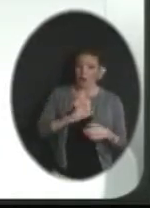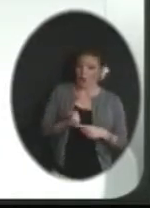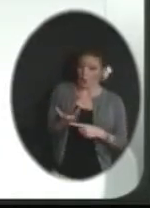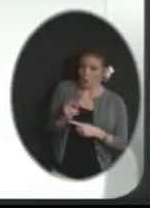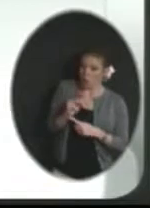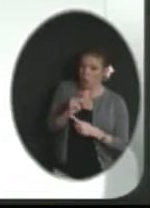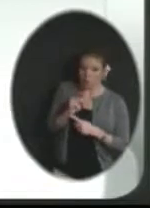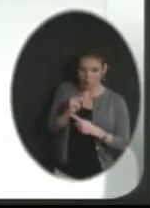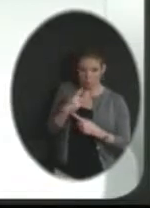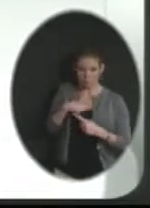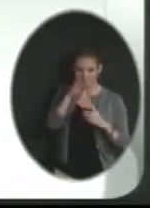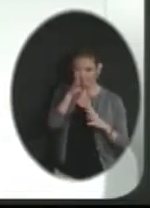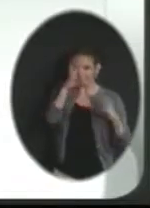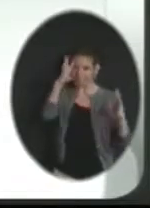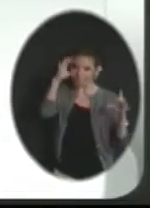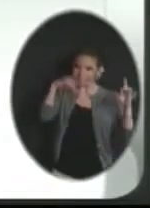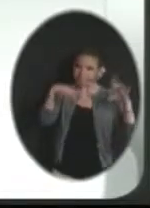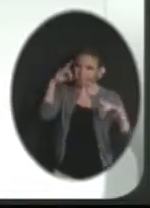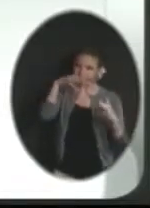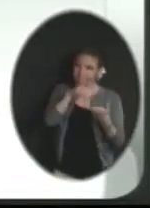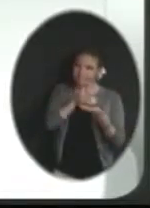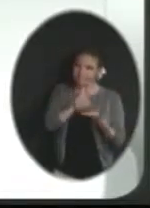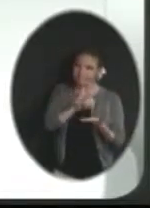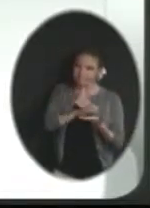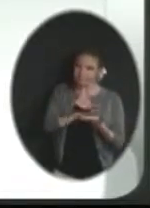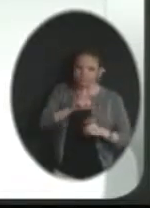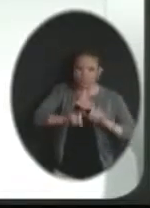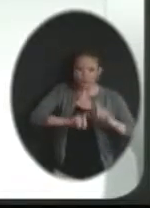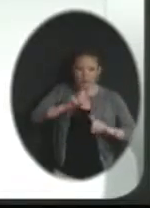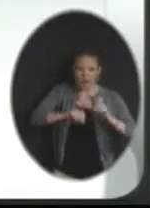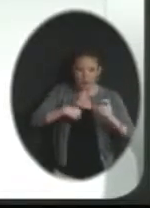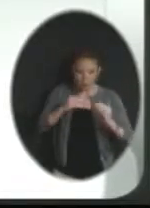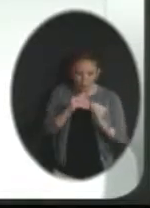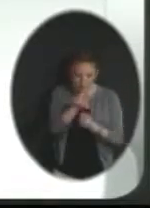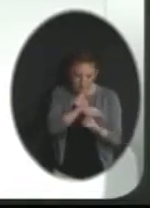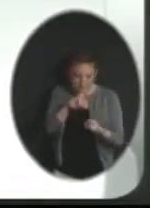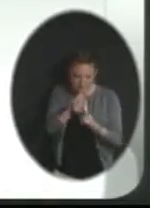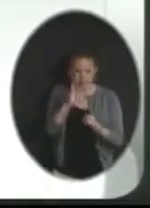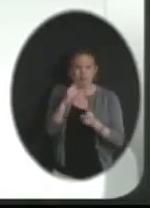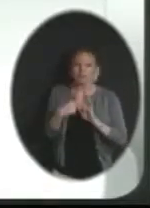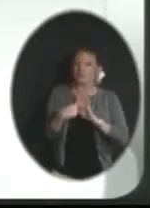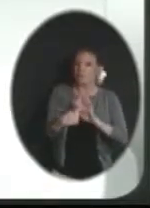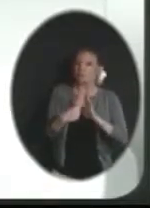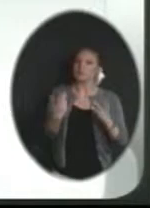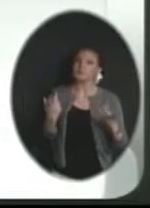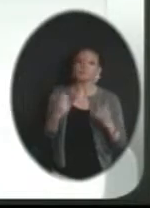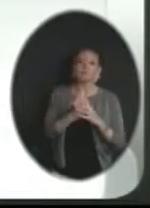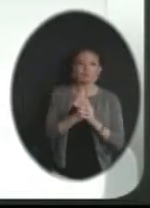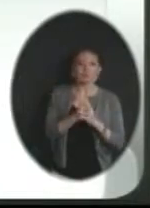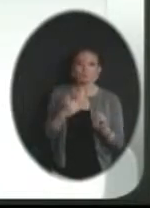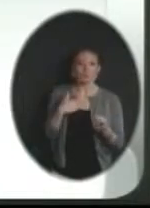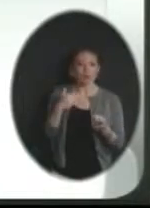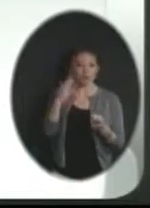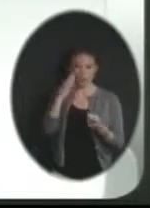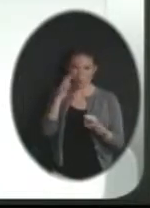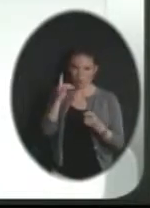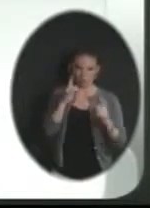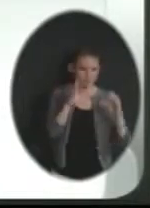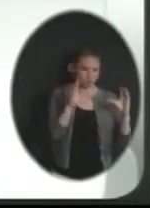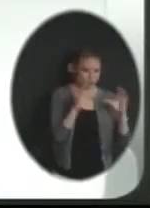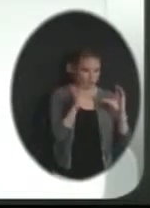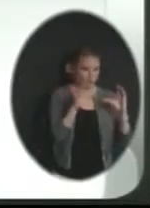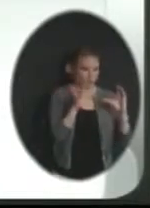can ask the questions that we want to ask. It allows us for disaggregation. For example, we can disaggregate between certified and classified